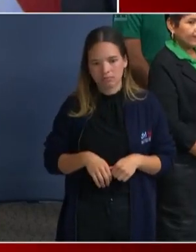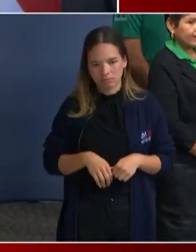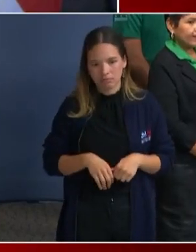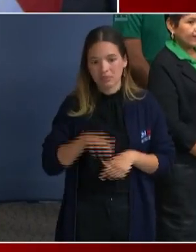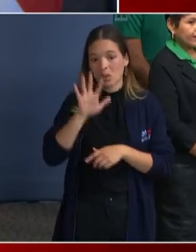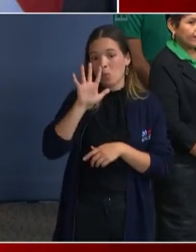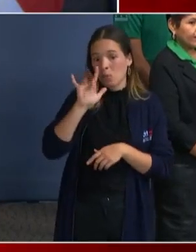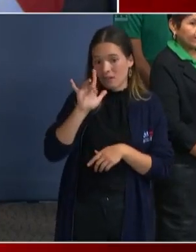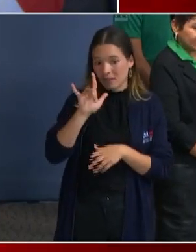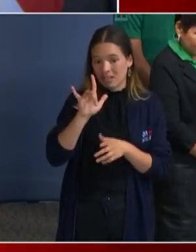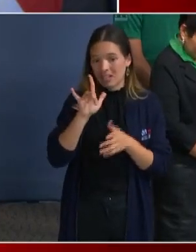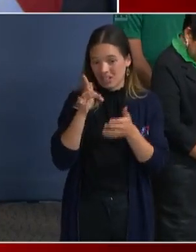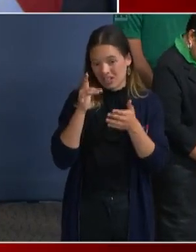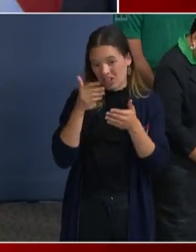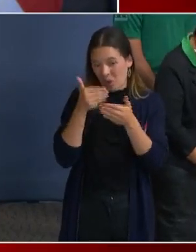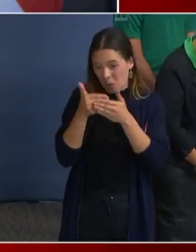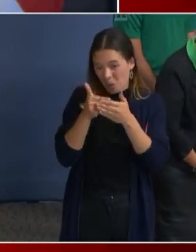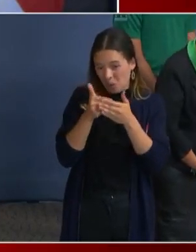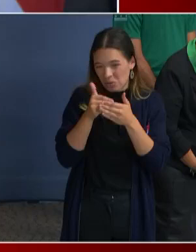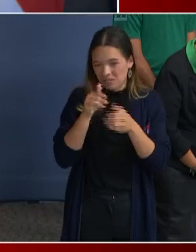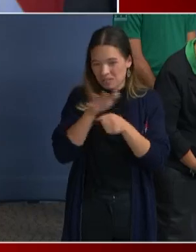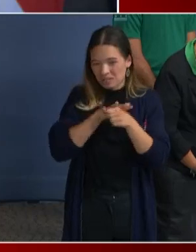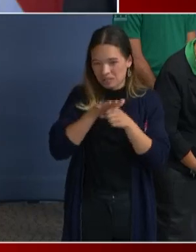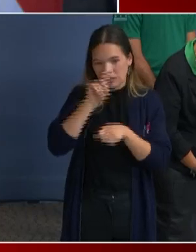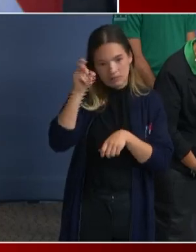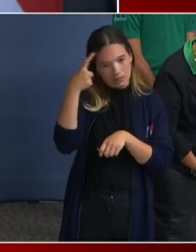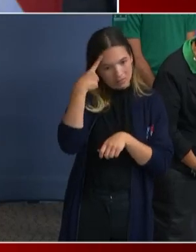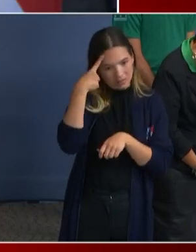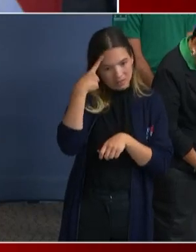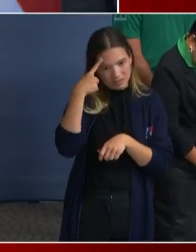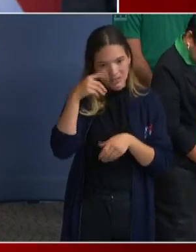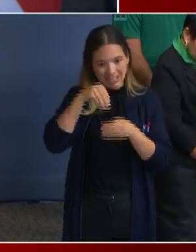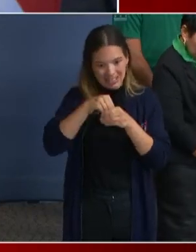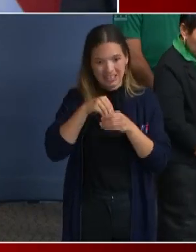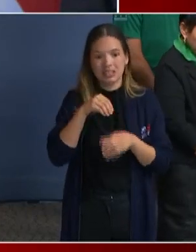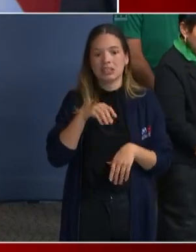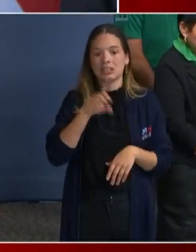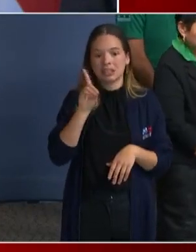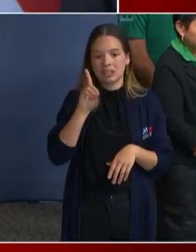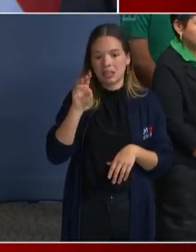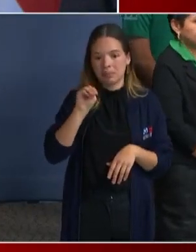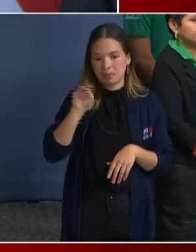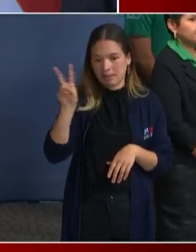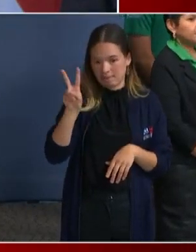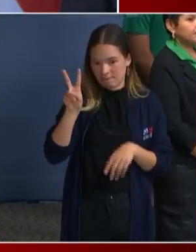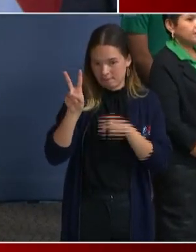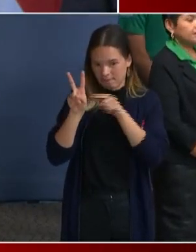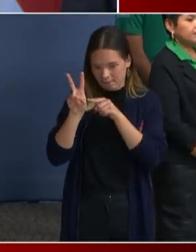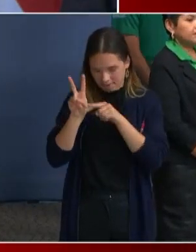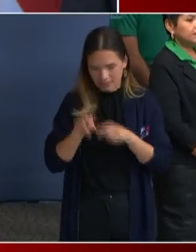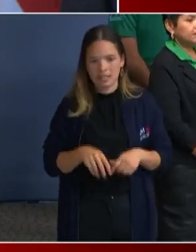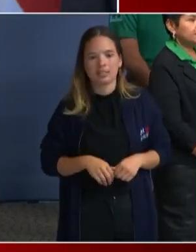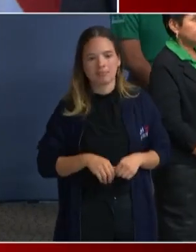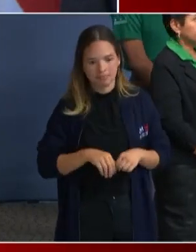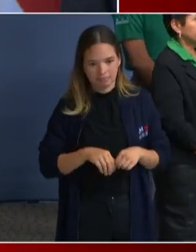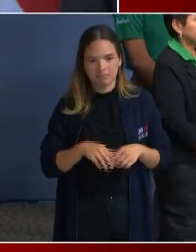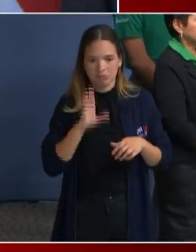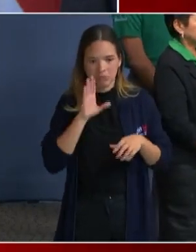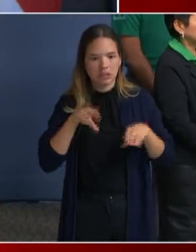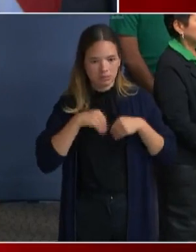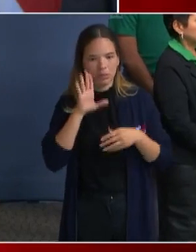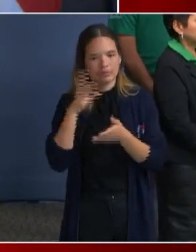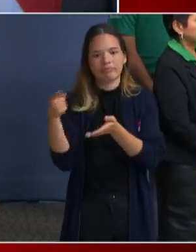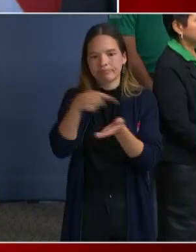DMV, and that we will be discussing it further this Friday at the Human Services Committee of the COG as well, because